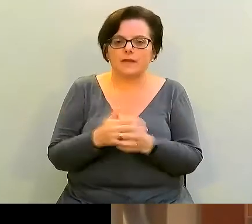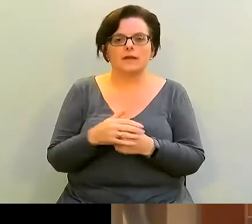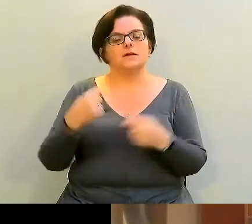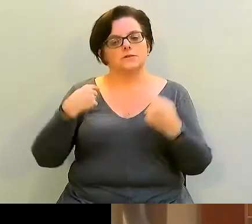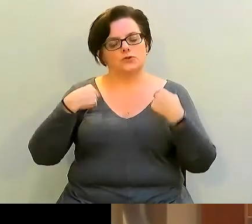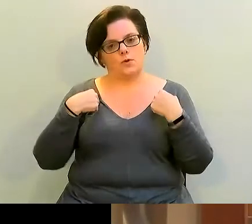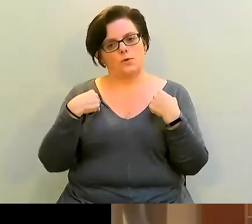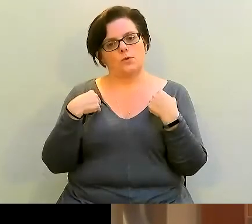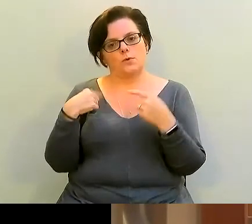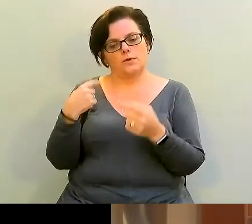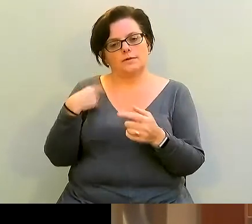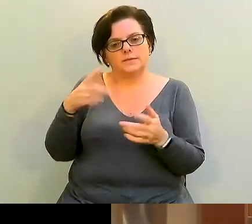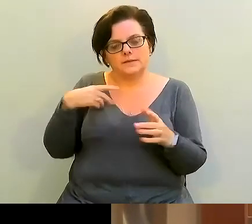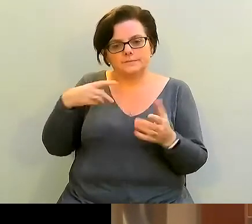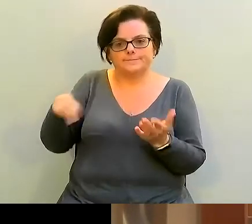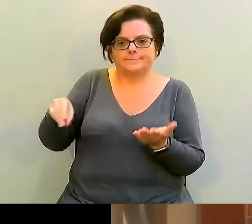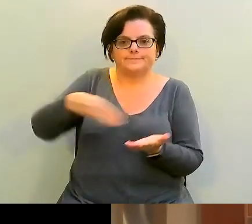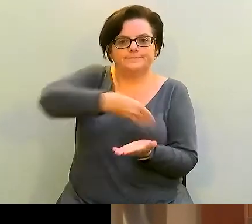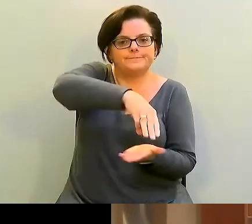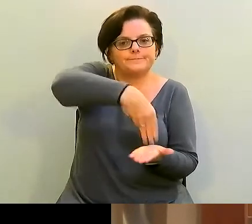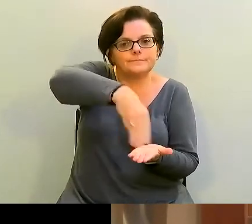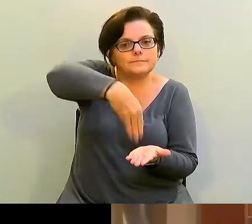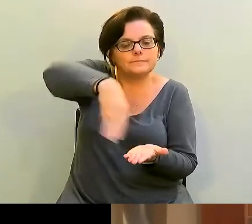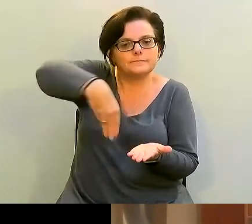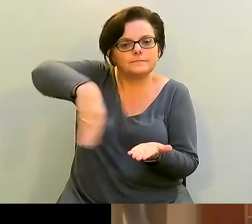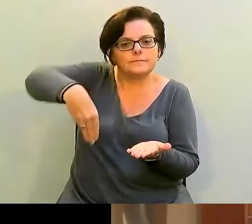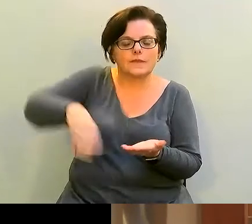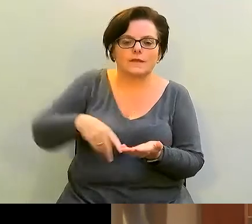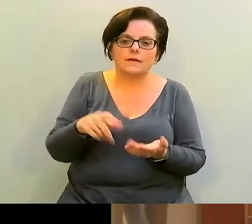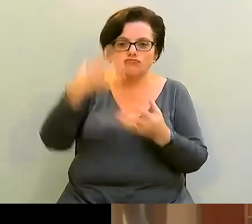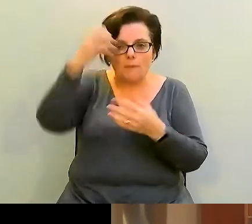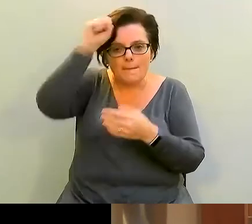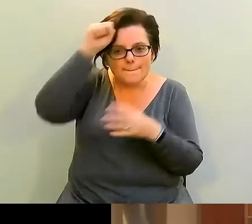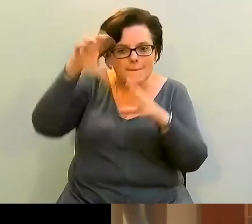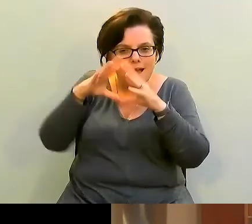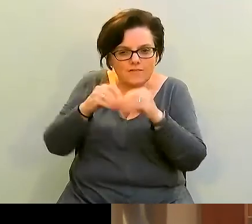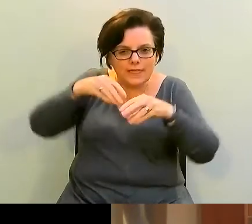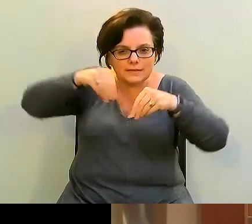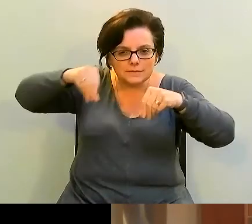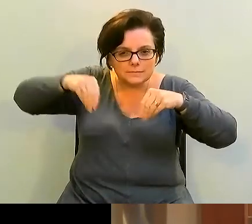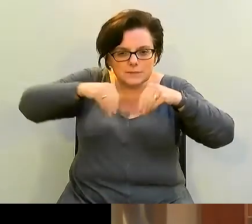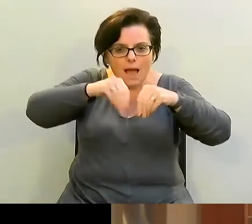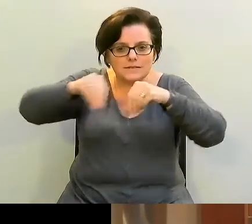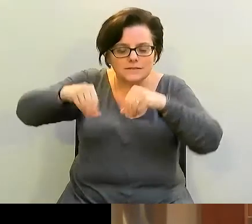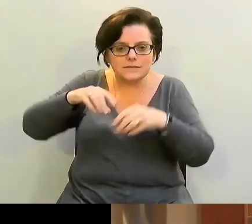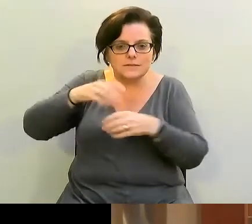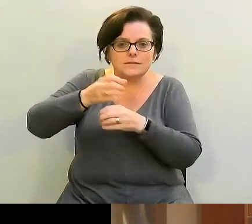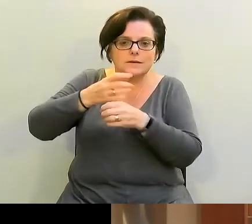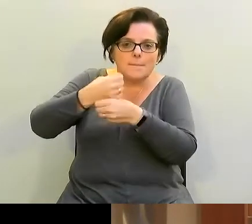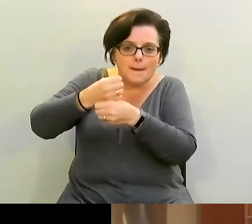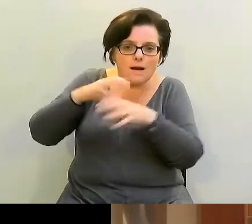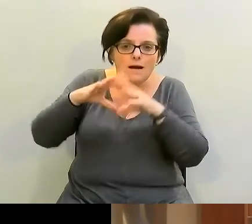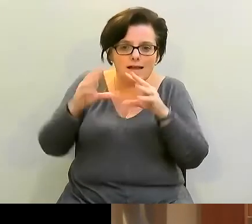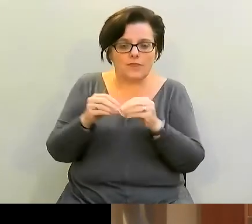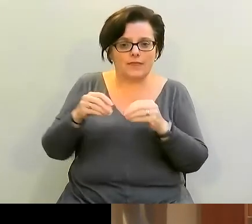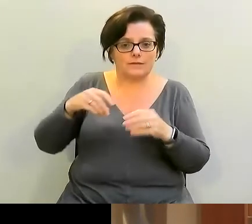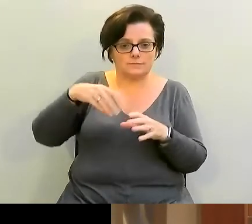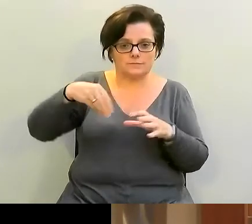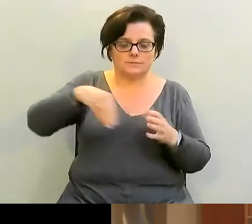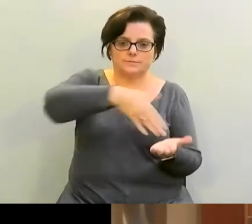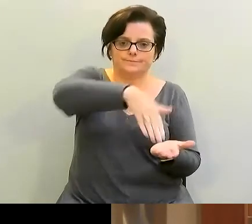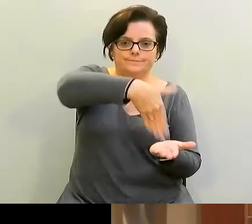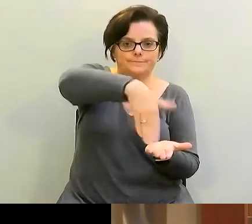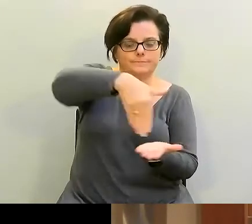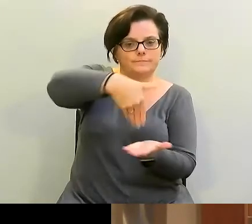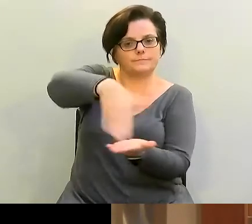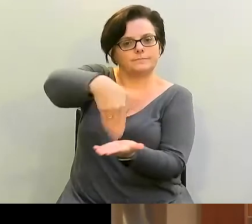I'm going to brush remember my salt pepper everything is in my marinade I'm now going to brush these with